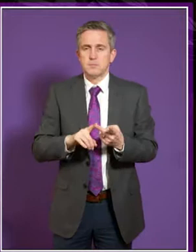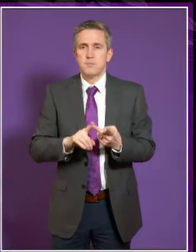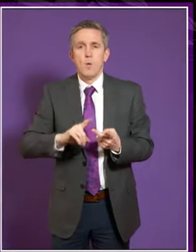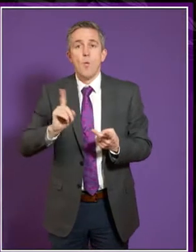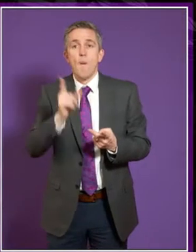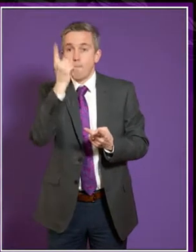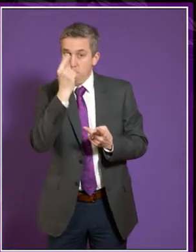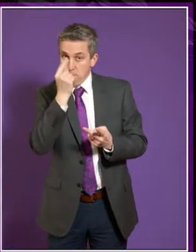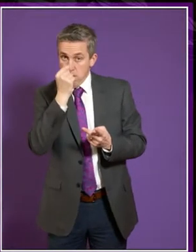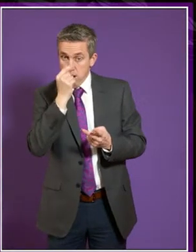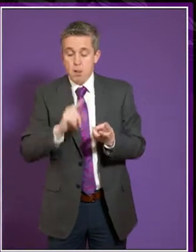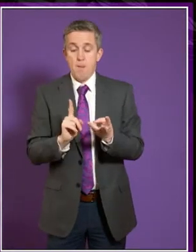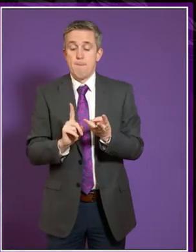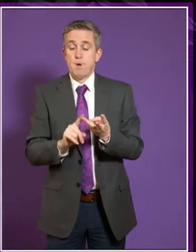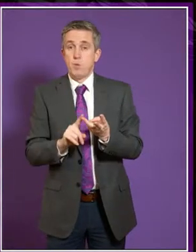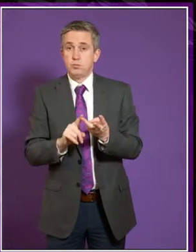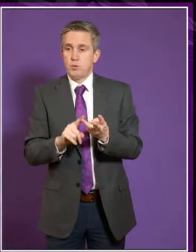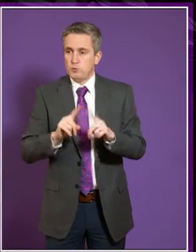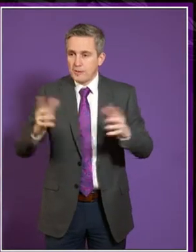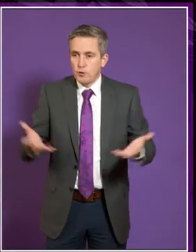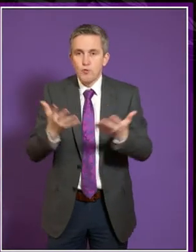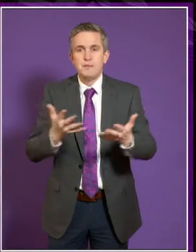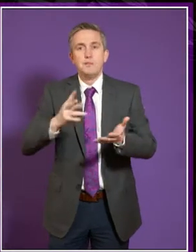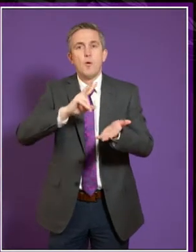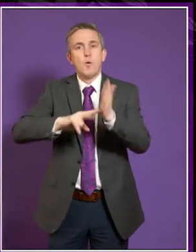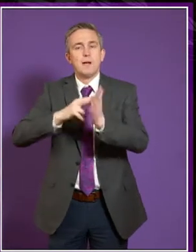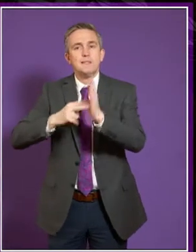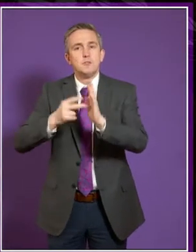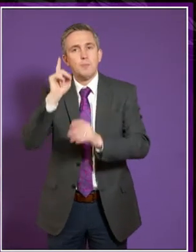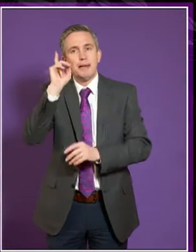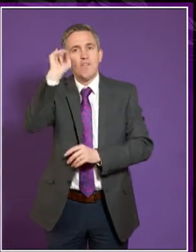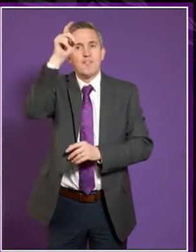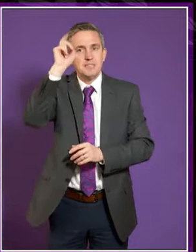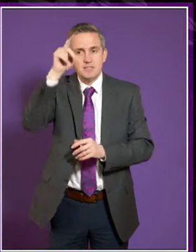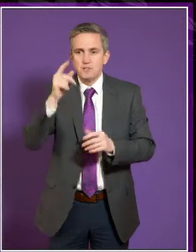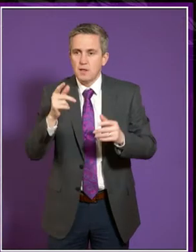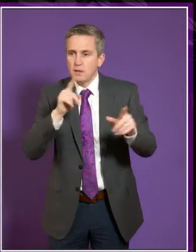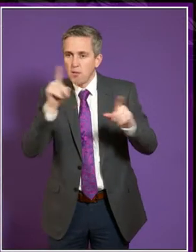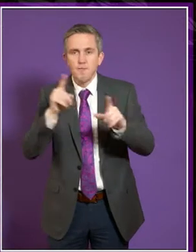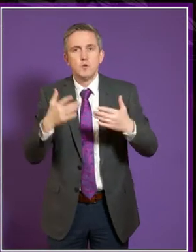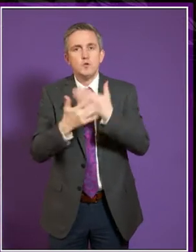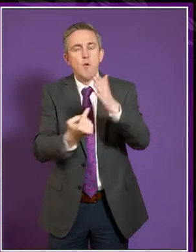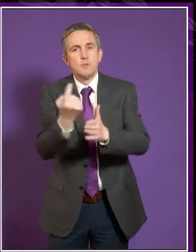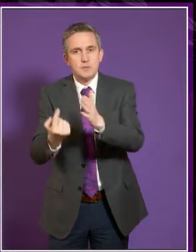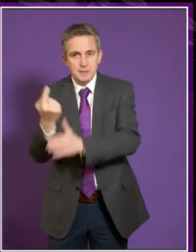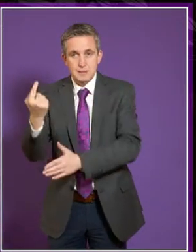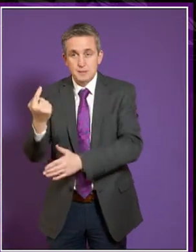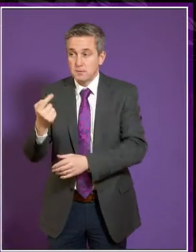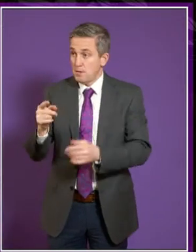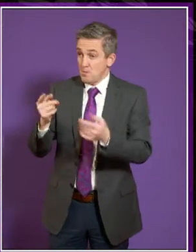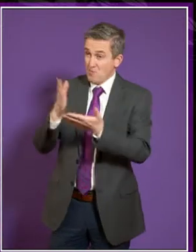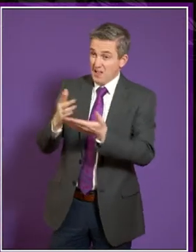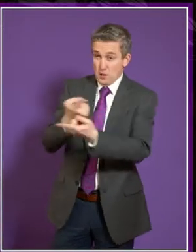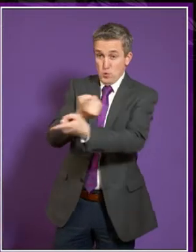trying to be adventurous and innovative at the same time. But in a sense, you and others will judge.